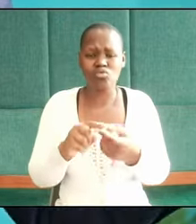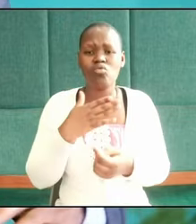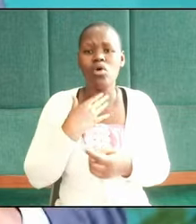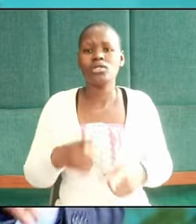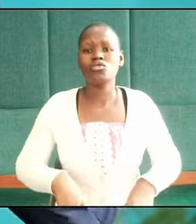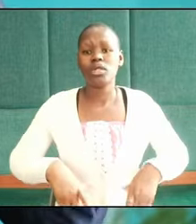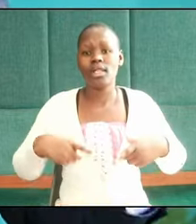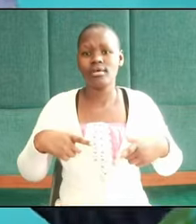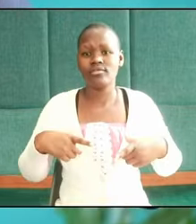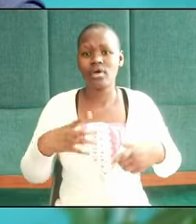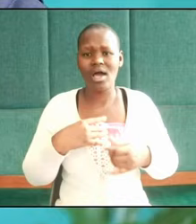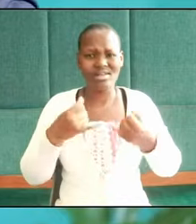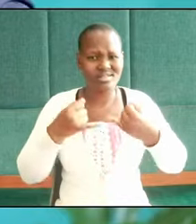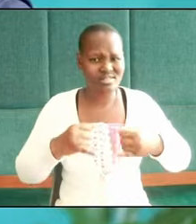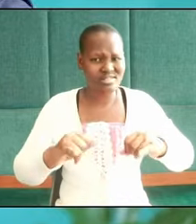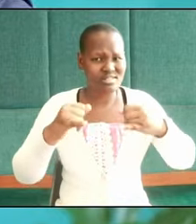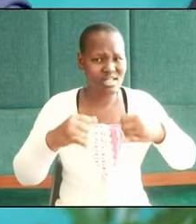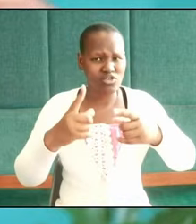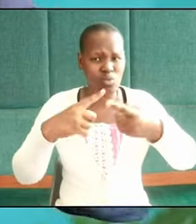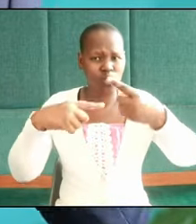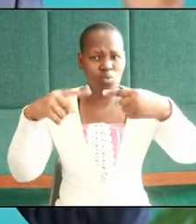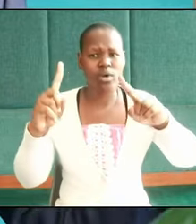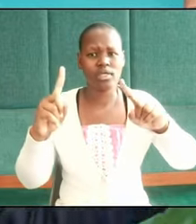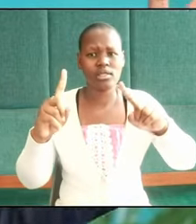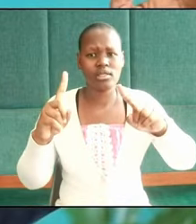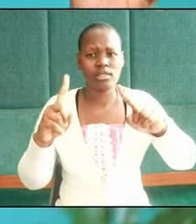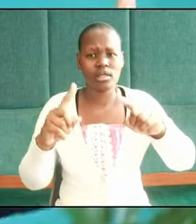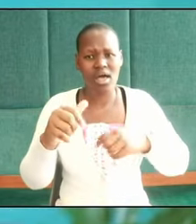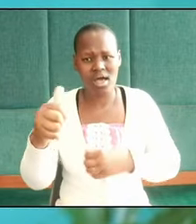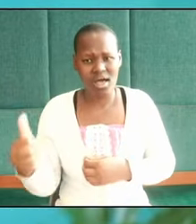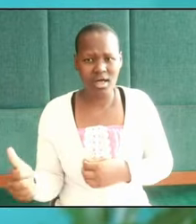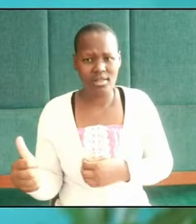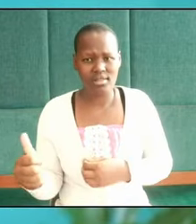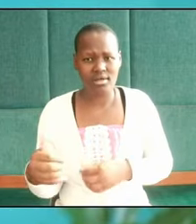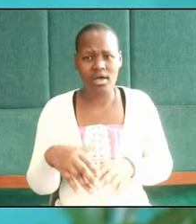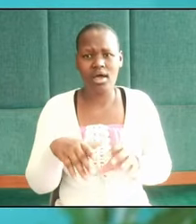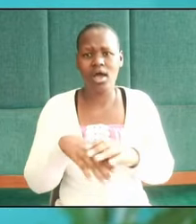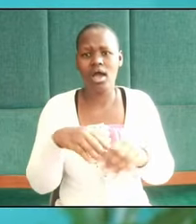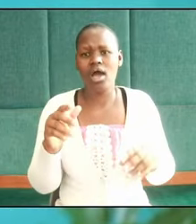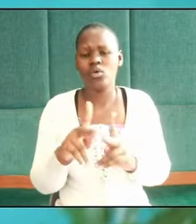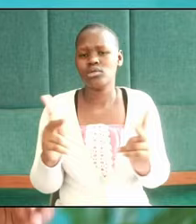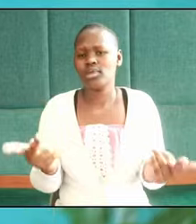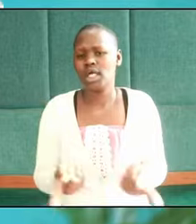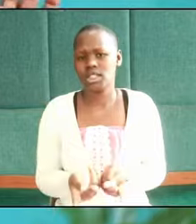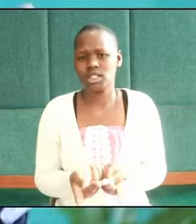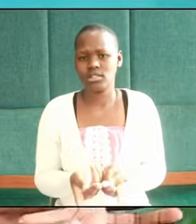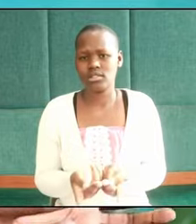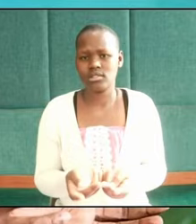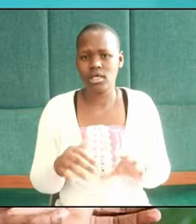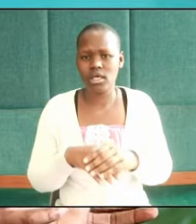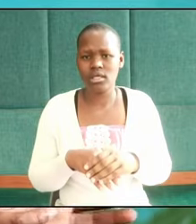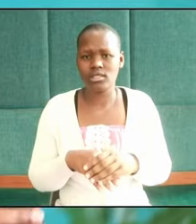and try to conquer even other outer spaces in their